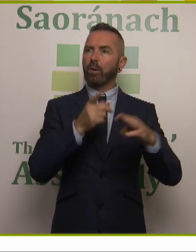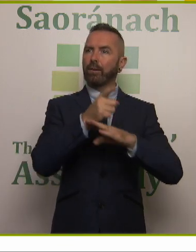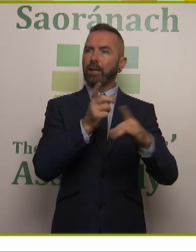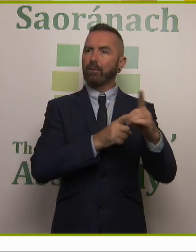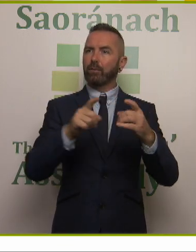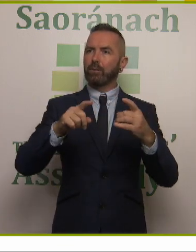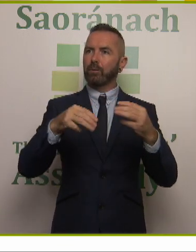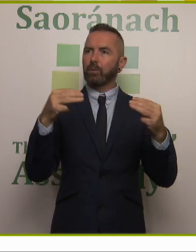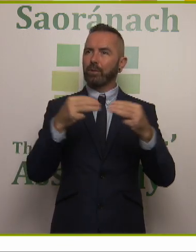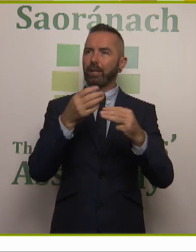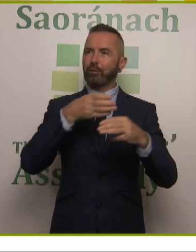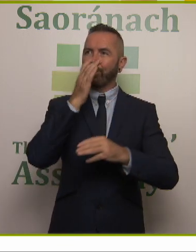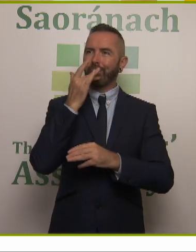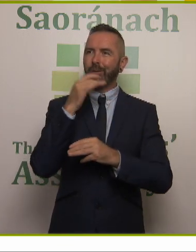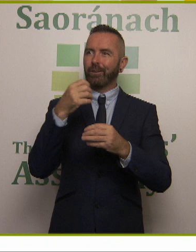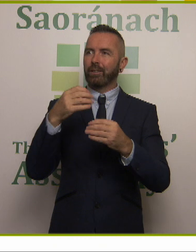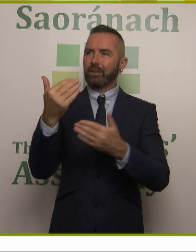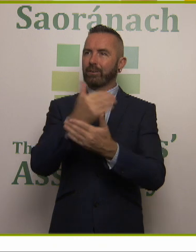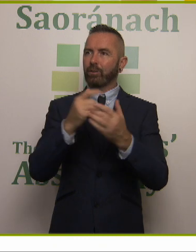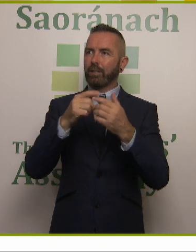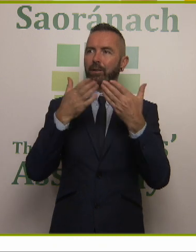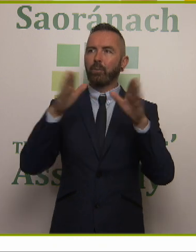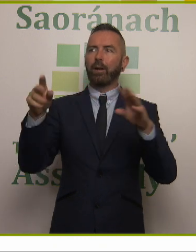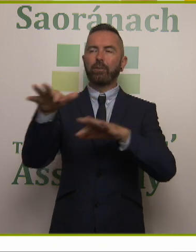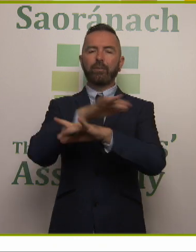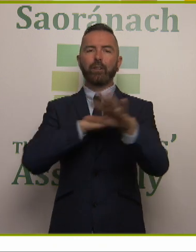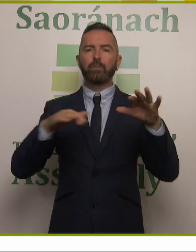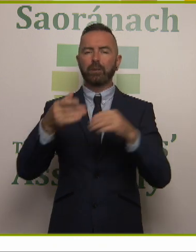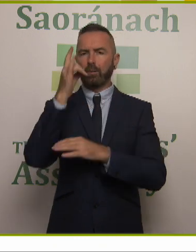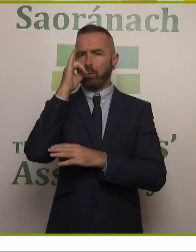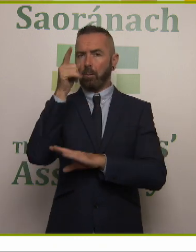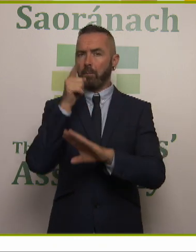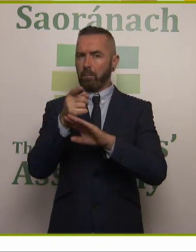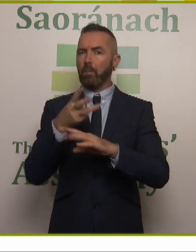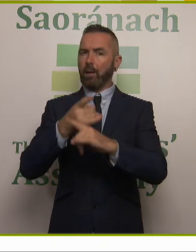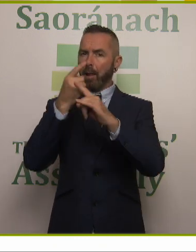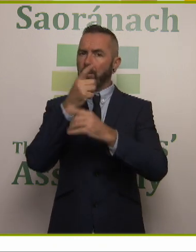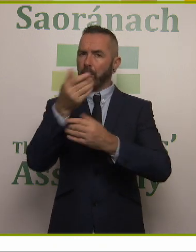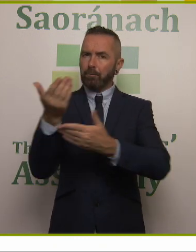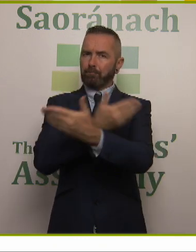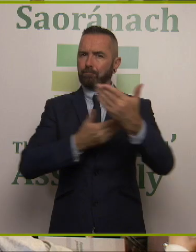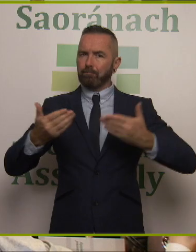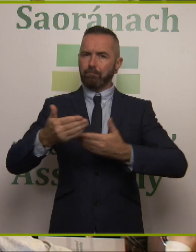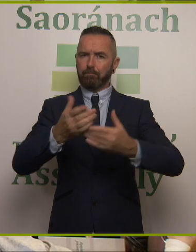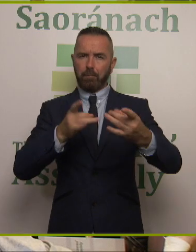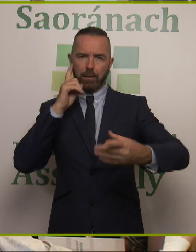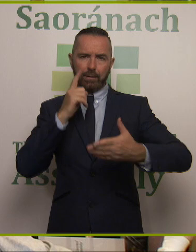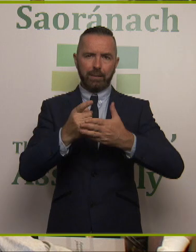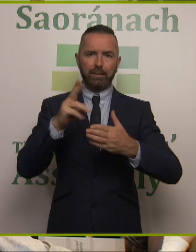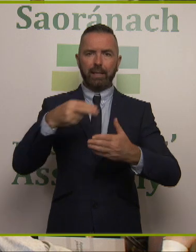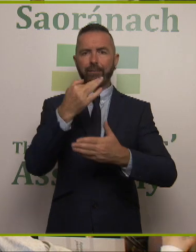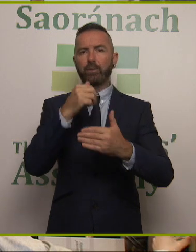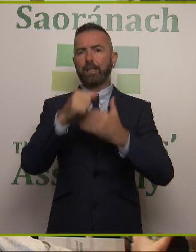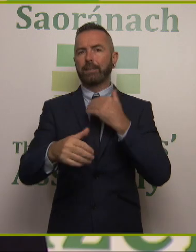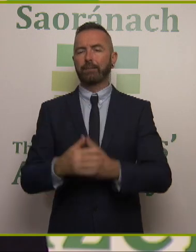protect drinking water sources and the wider environment and I hope that that will assist you in your deliberations over the next few